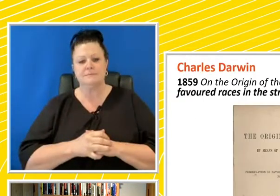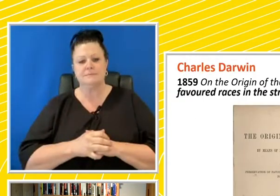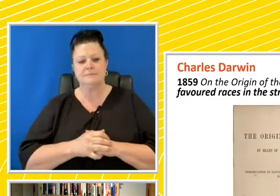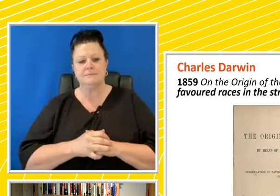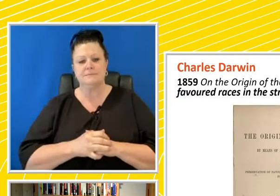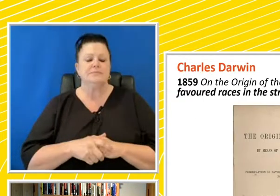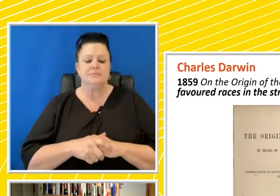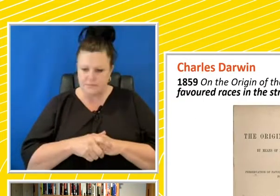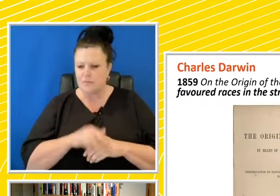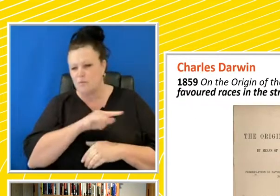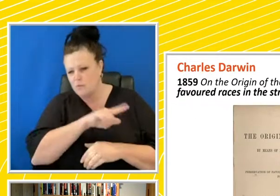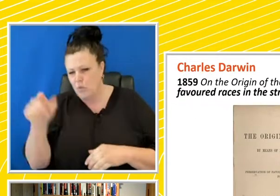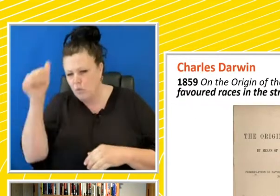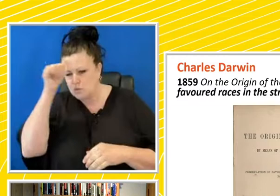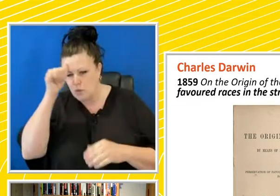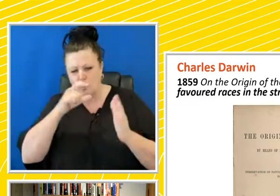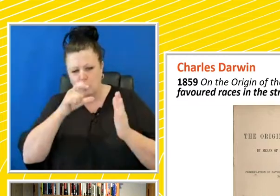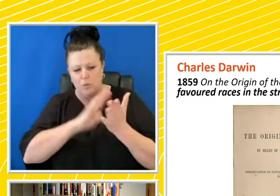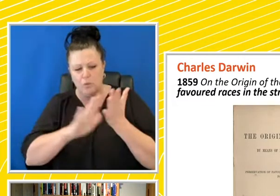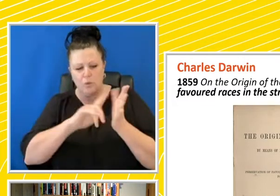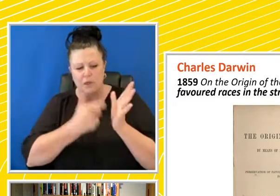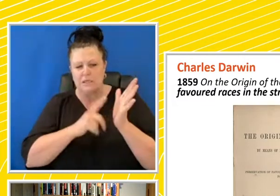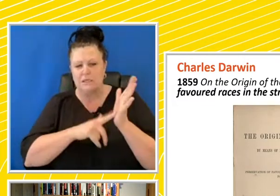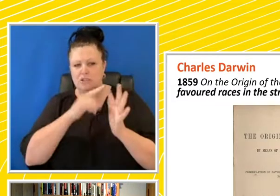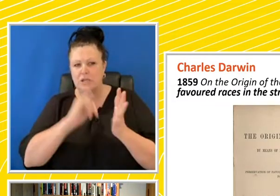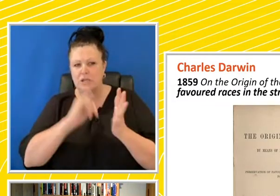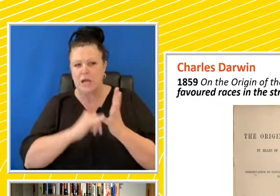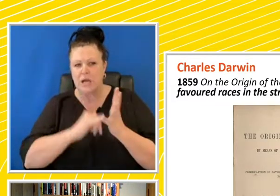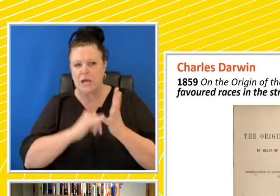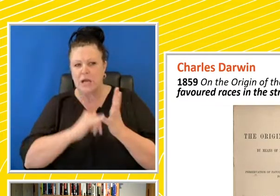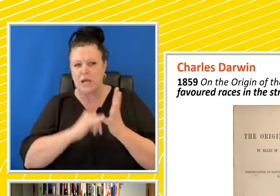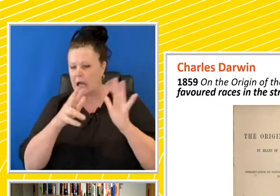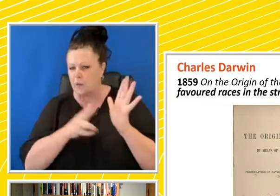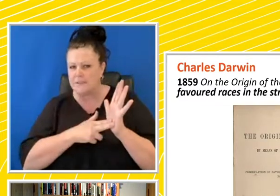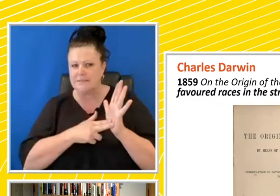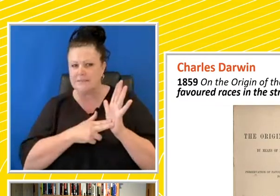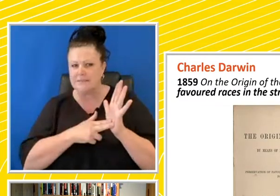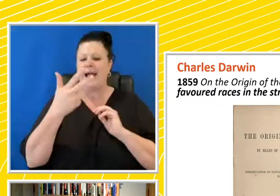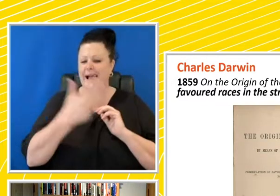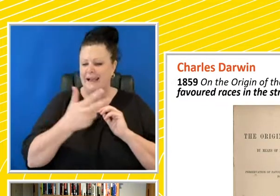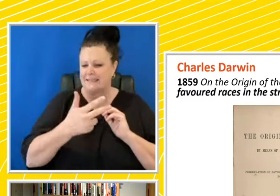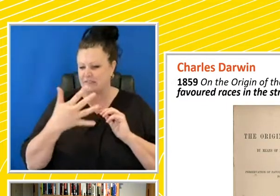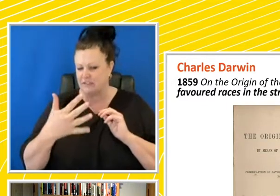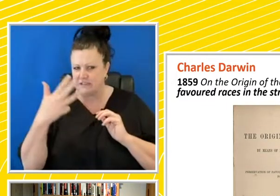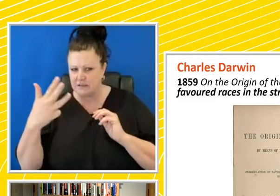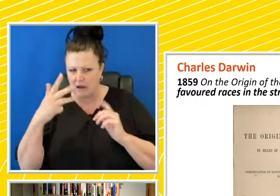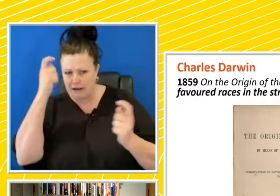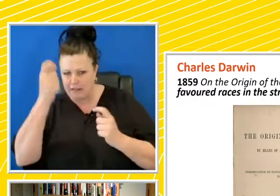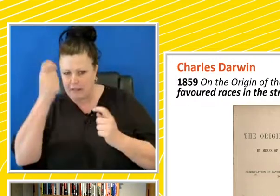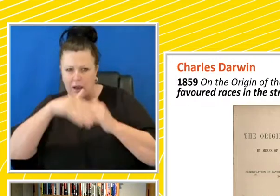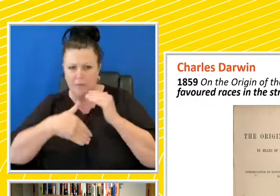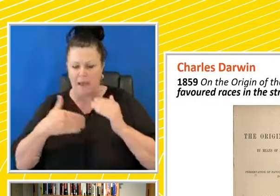Now, we're all aware of Charles Darwin's 1859, Origin of the Species and his theory of human evolution,